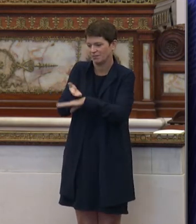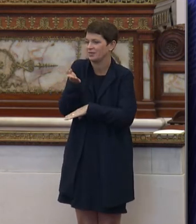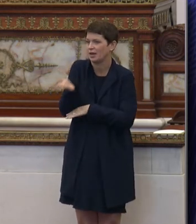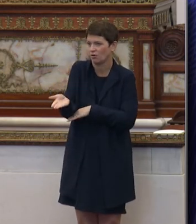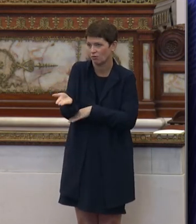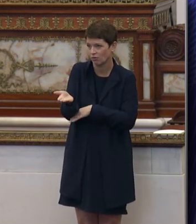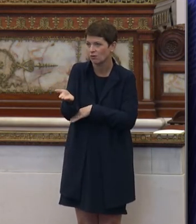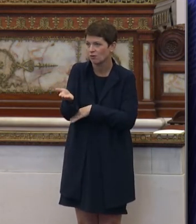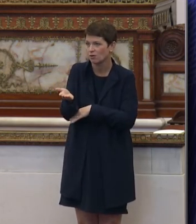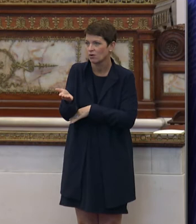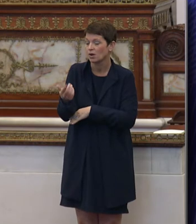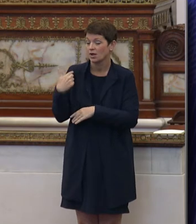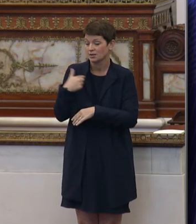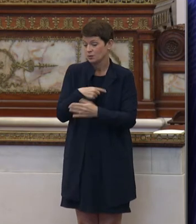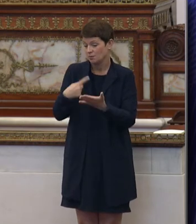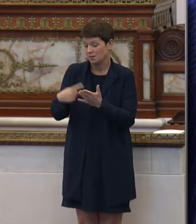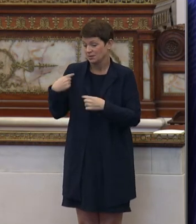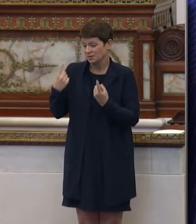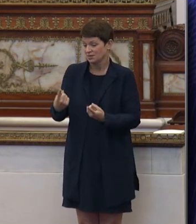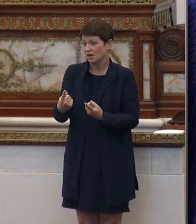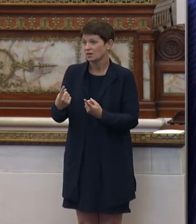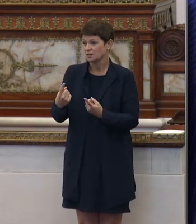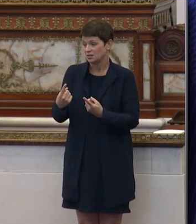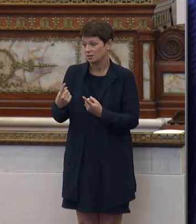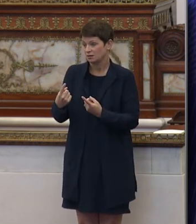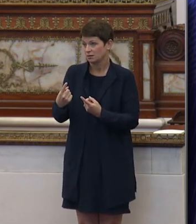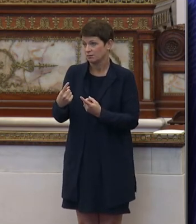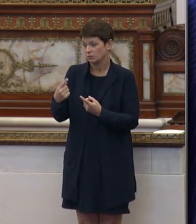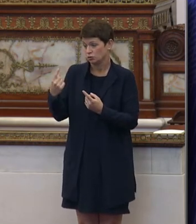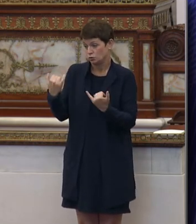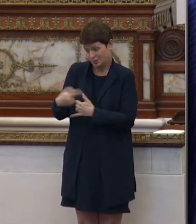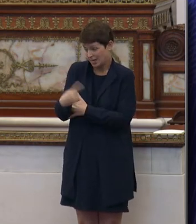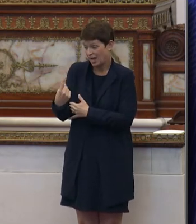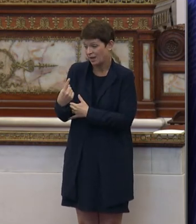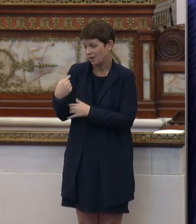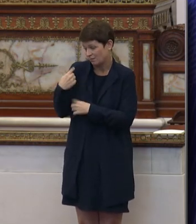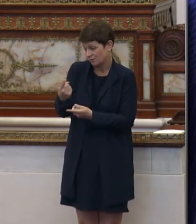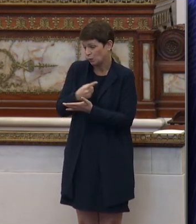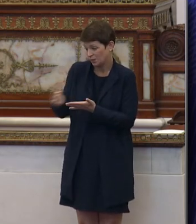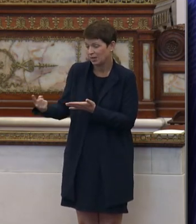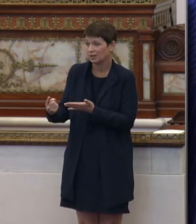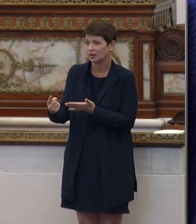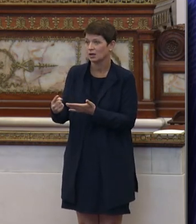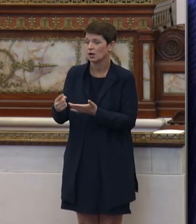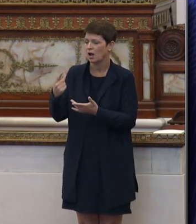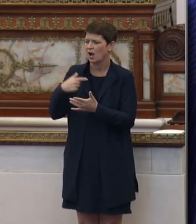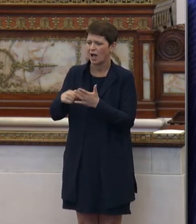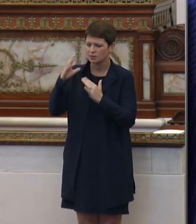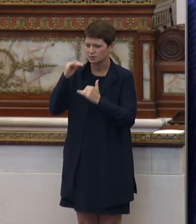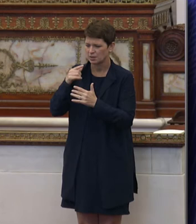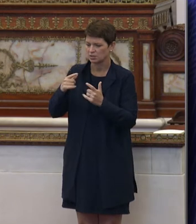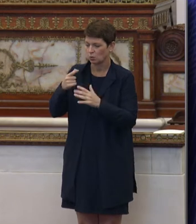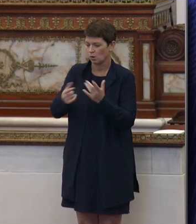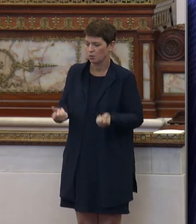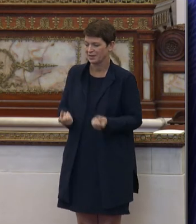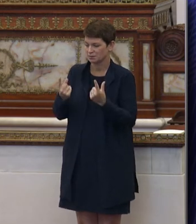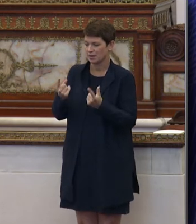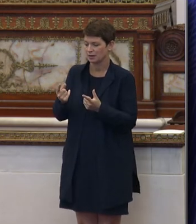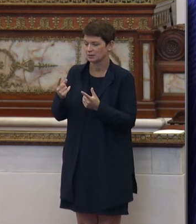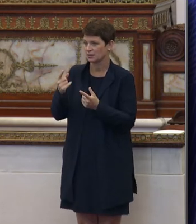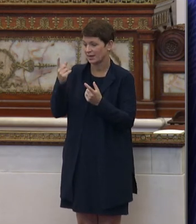Because as we've been talking the last couple of days and more recently today, I was informed that what we had expected to spend at Barrett